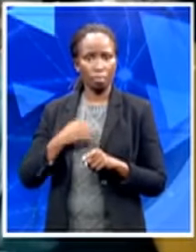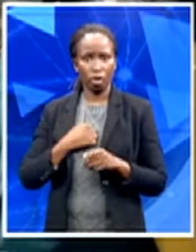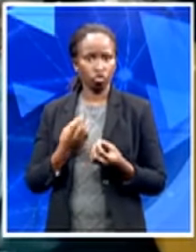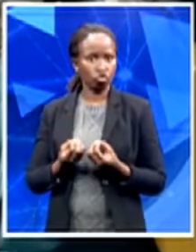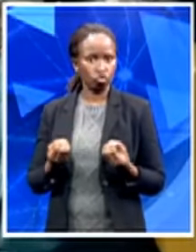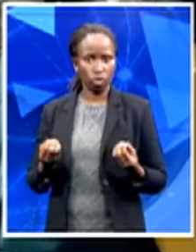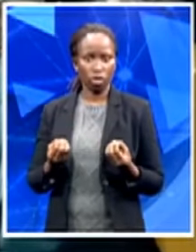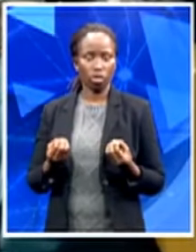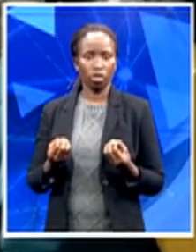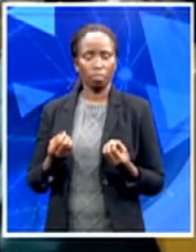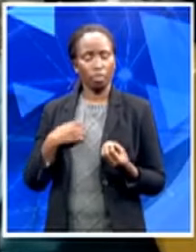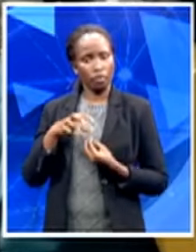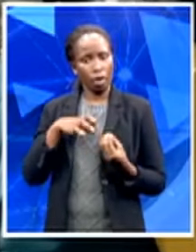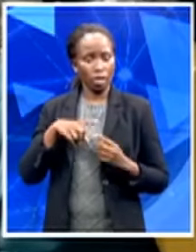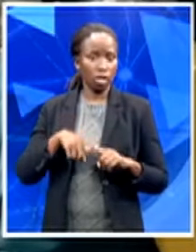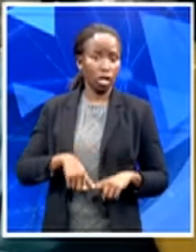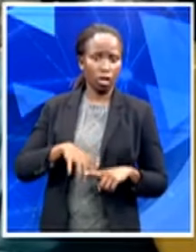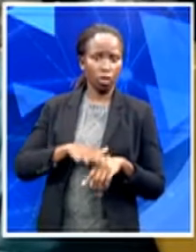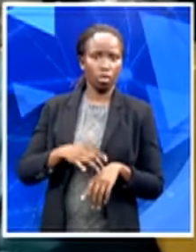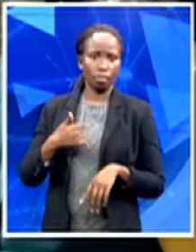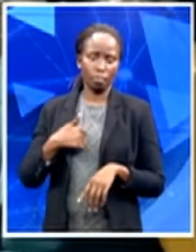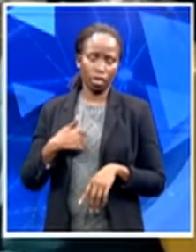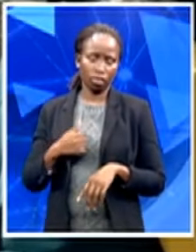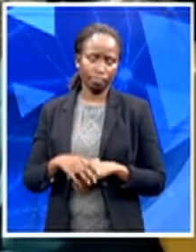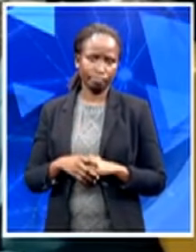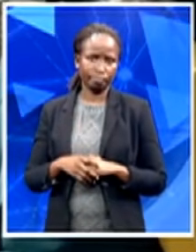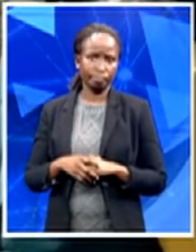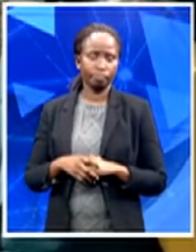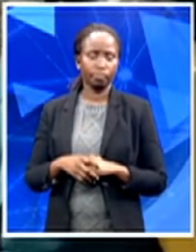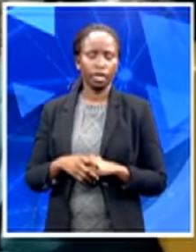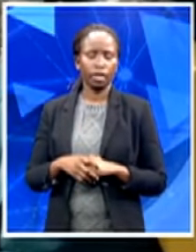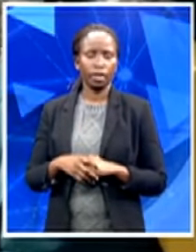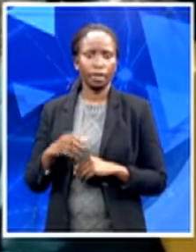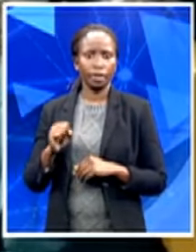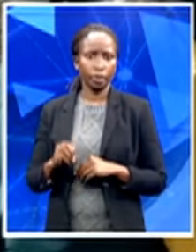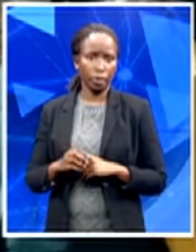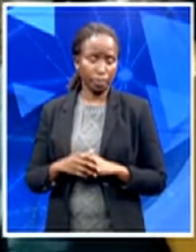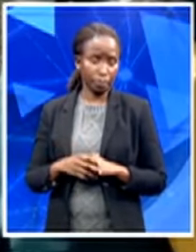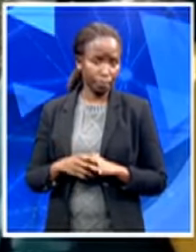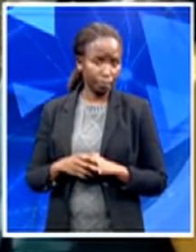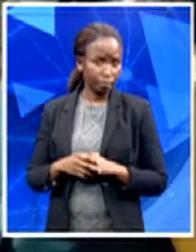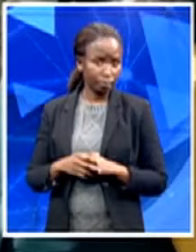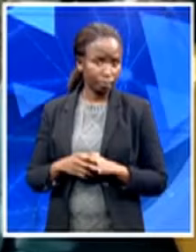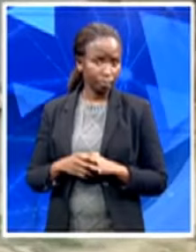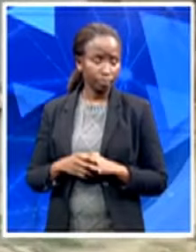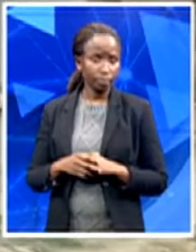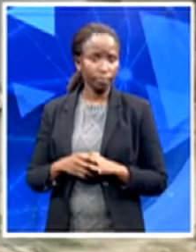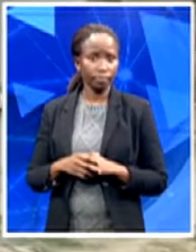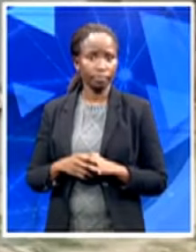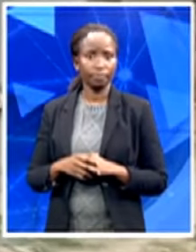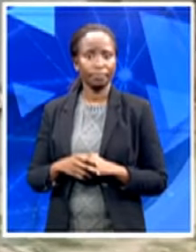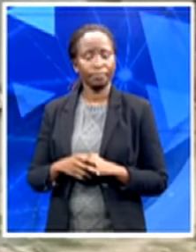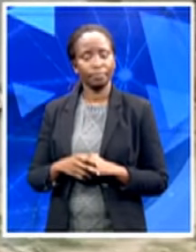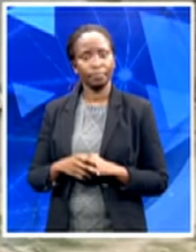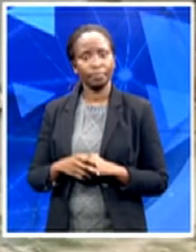except for my mother. So it's very, quite a very hard story. Just